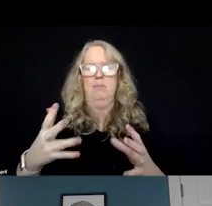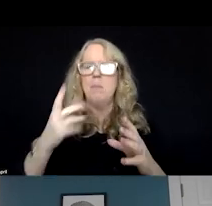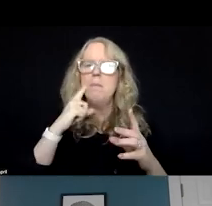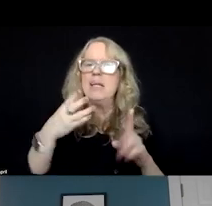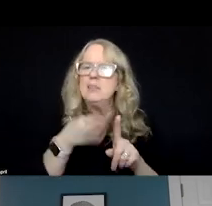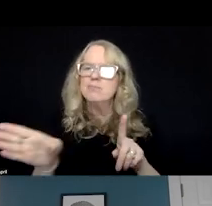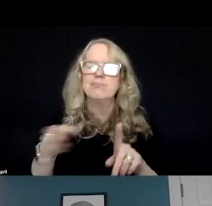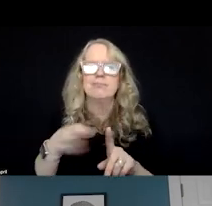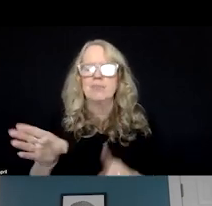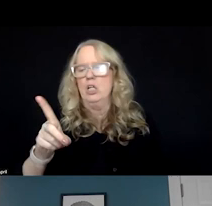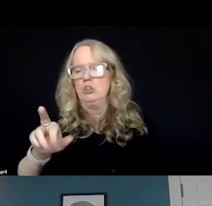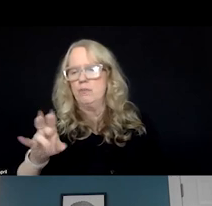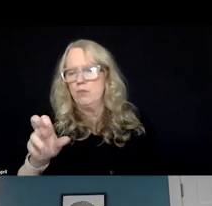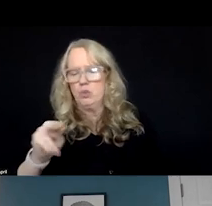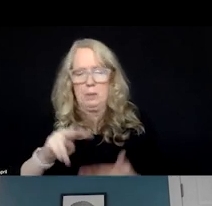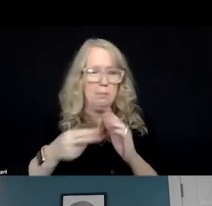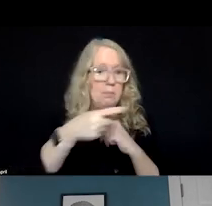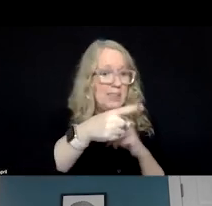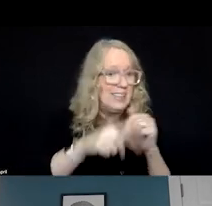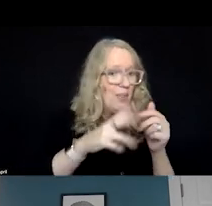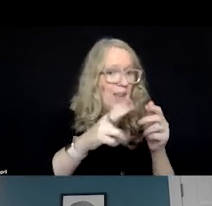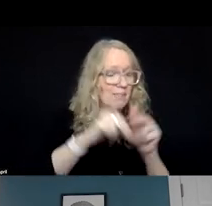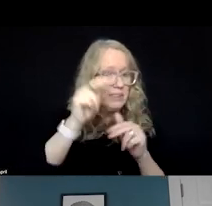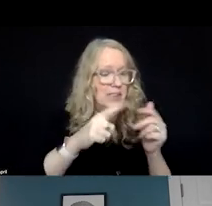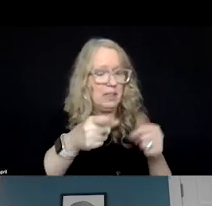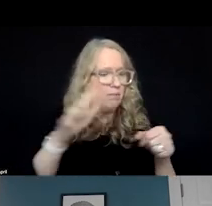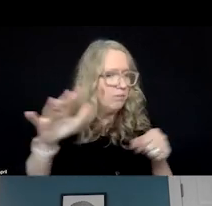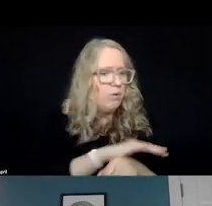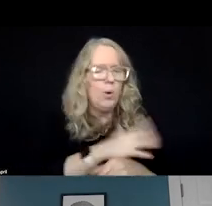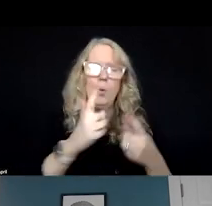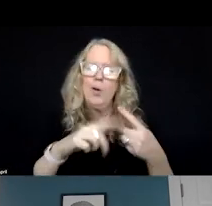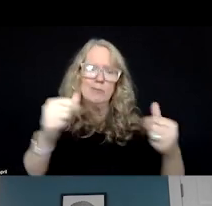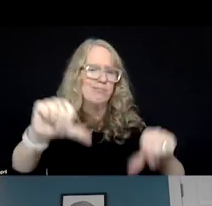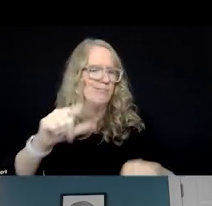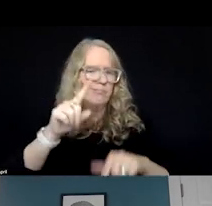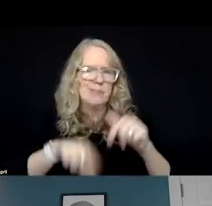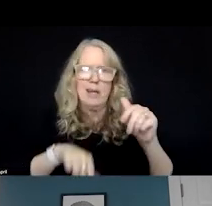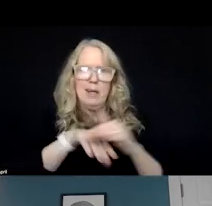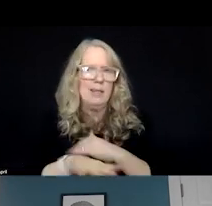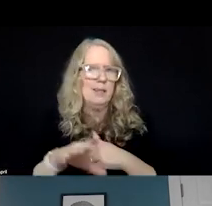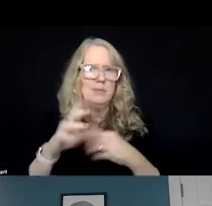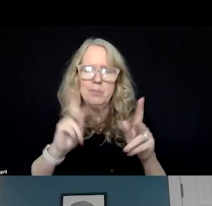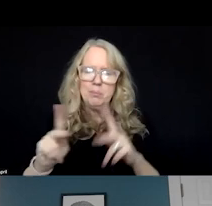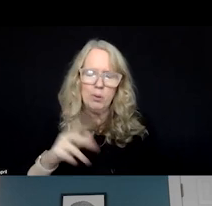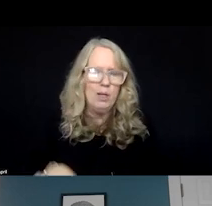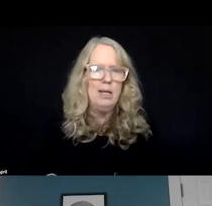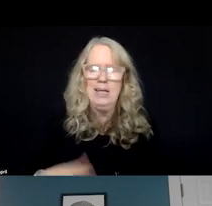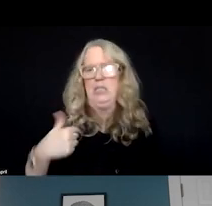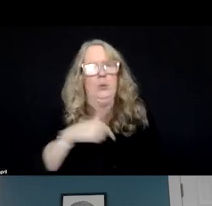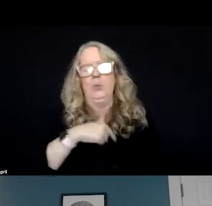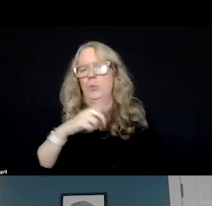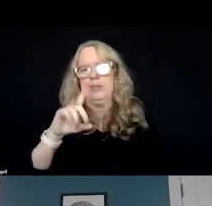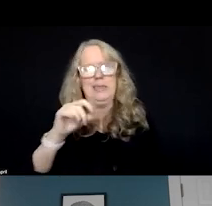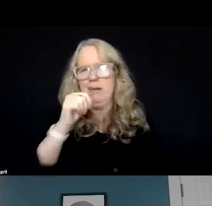the facilities were full. They ended up turning people away. And we certainly didn't want that.